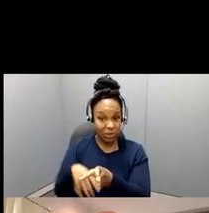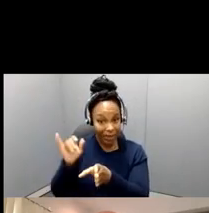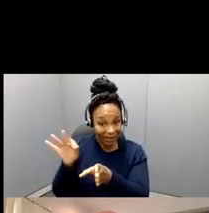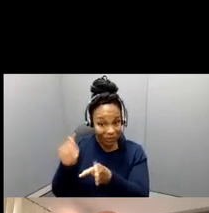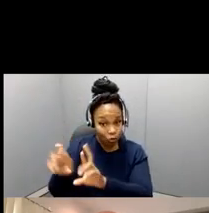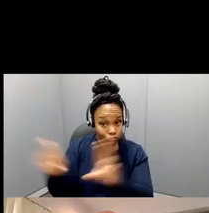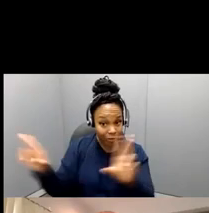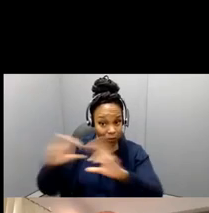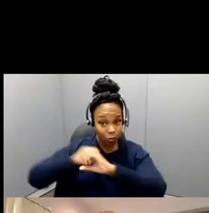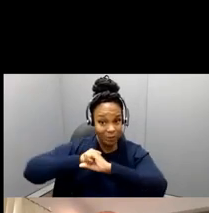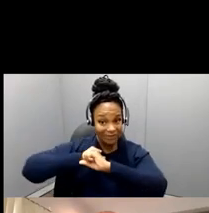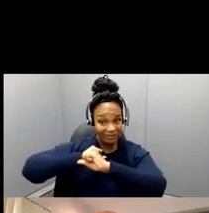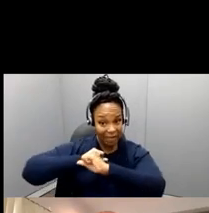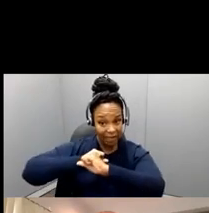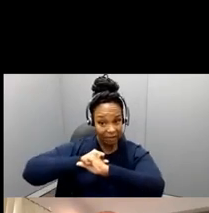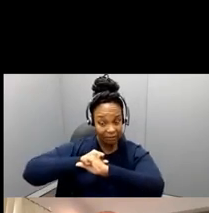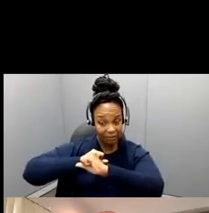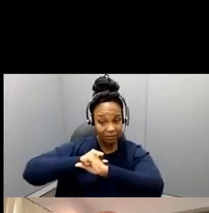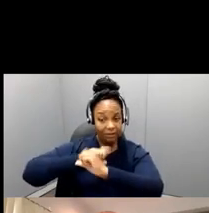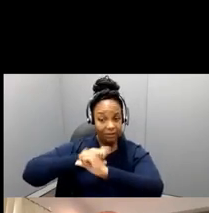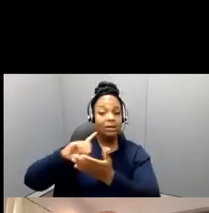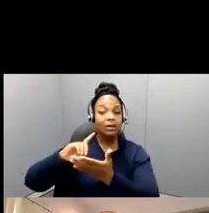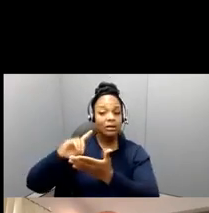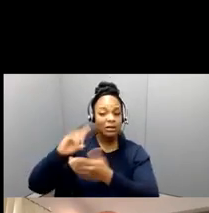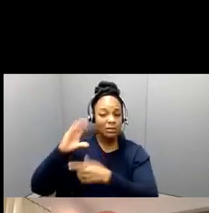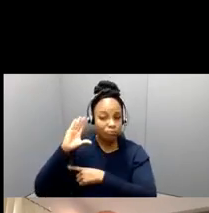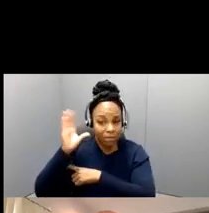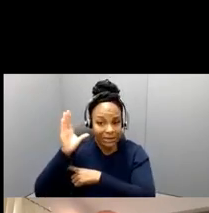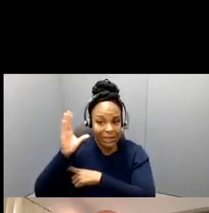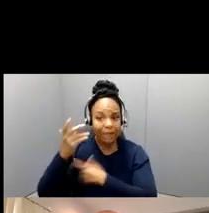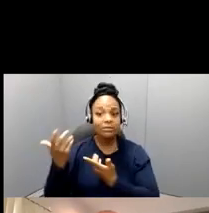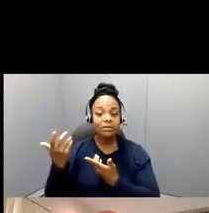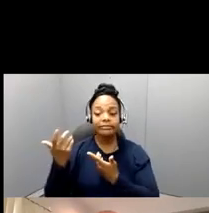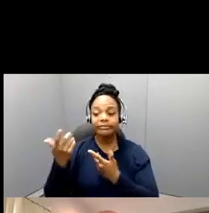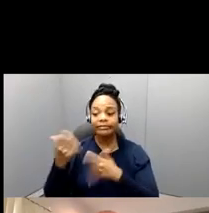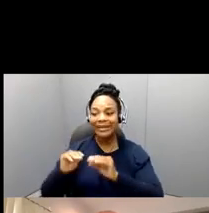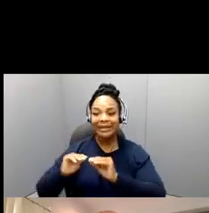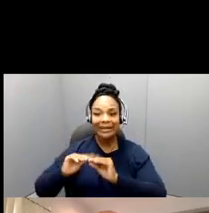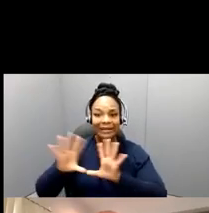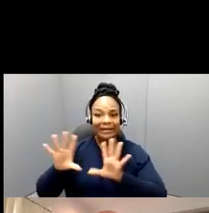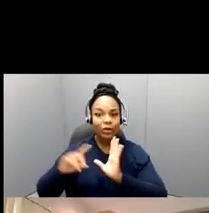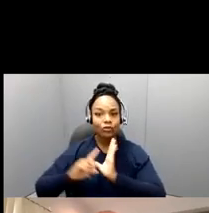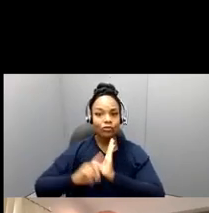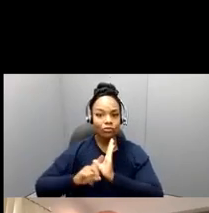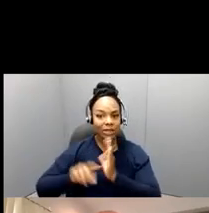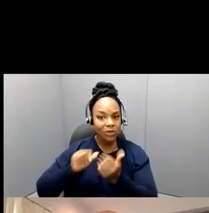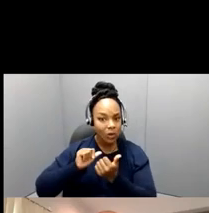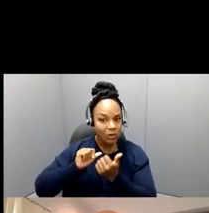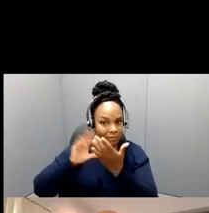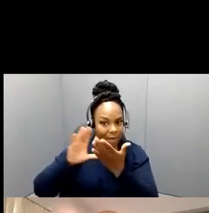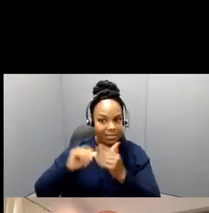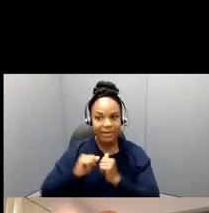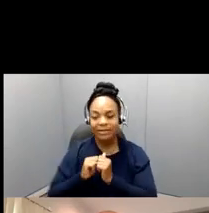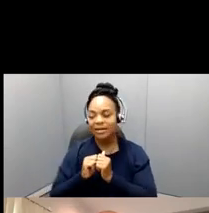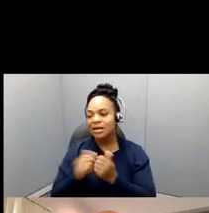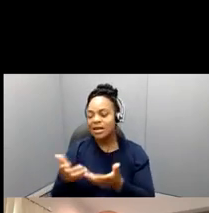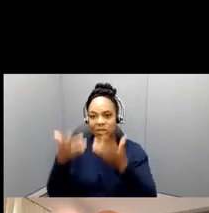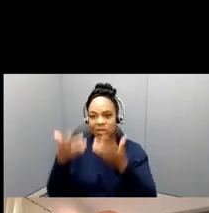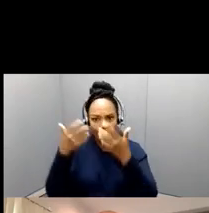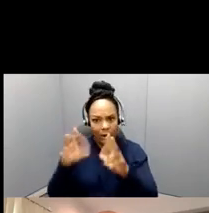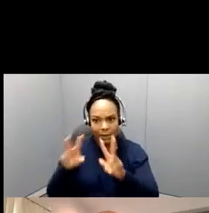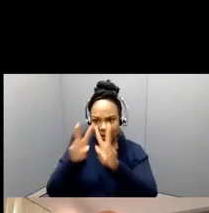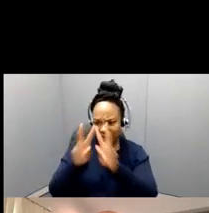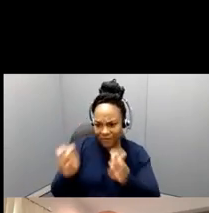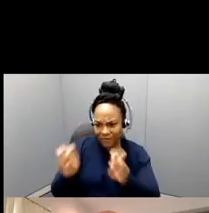you can present, you know, a clear research method, that you, you have that defined, has been vetted and approved by your